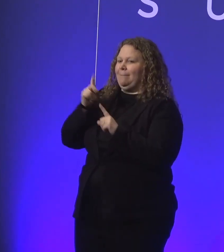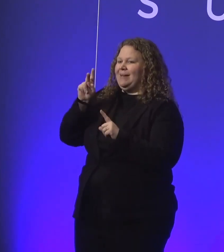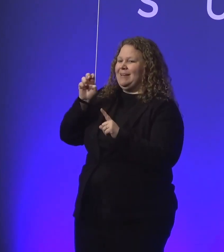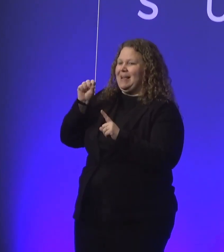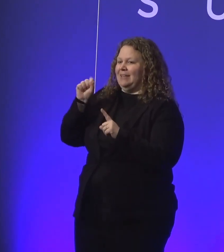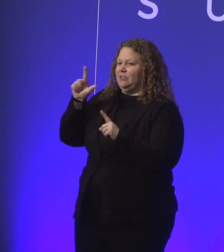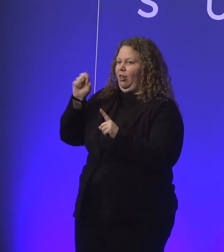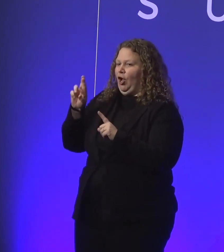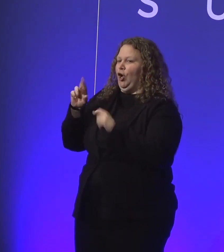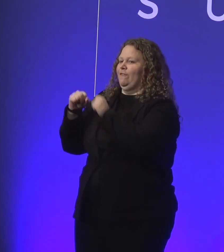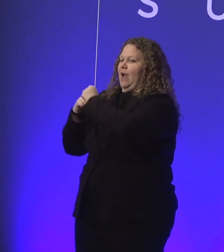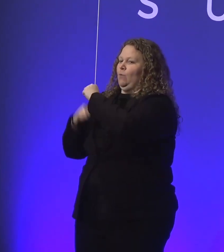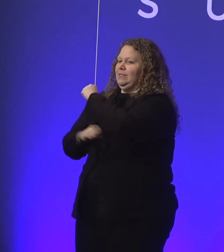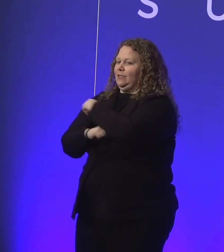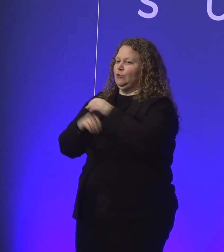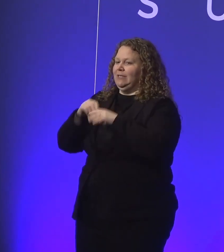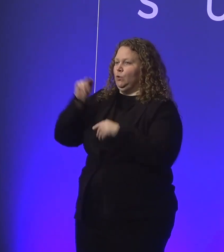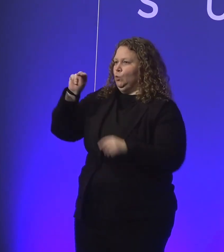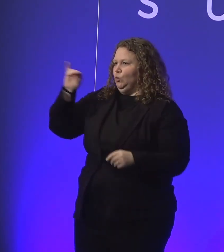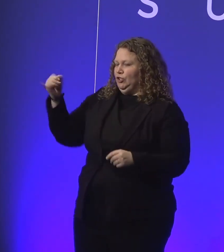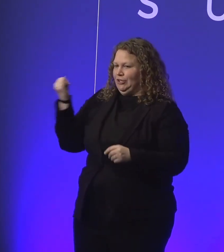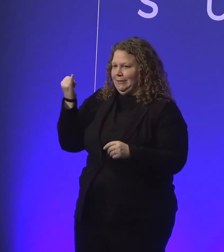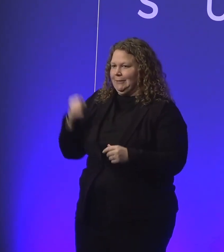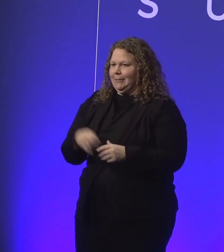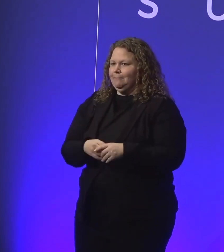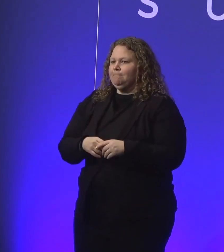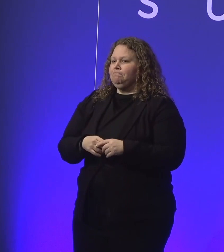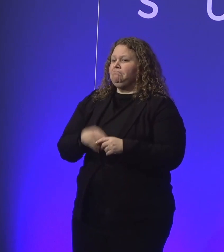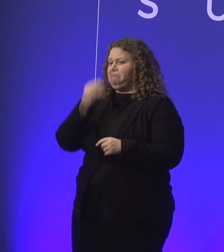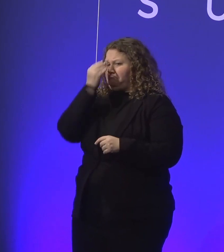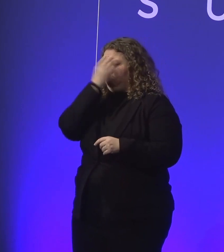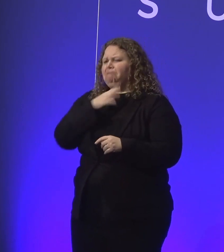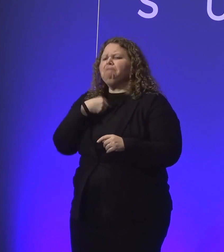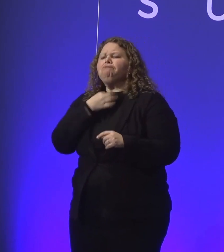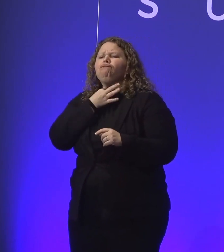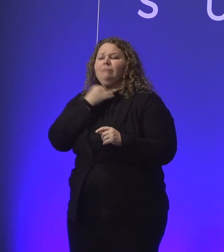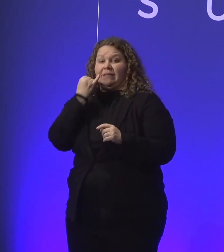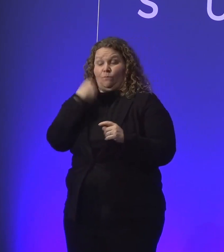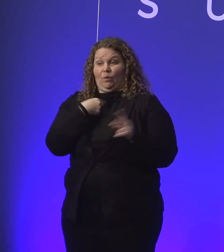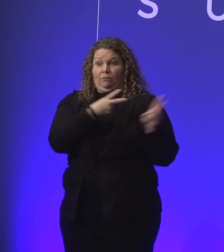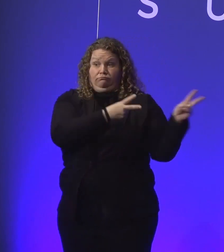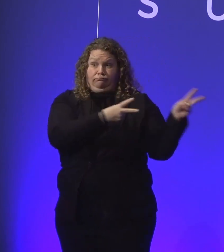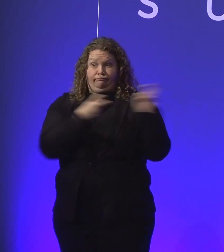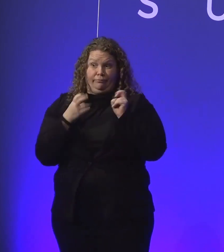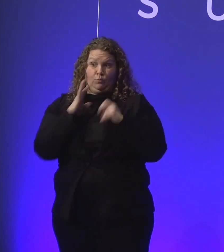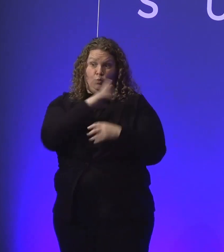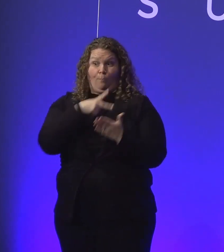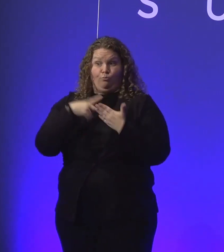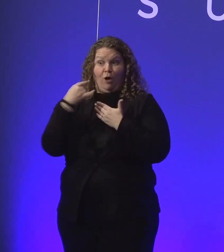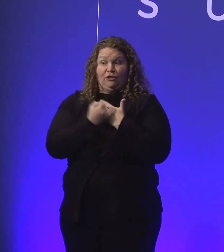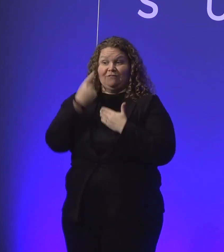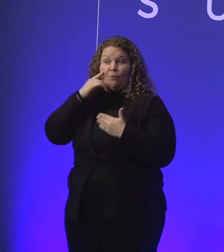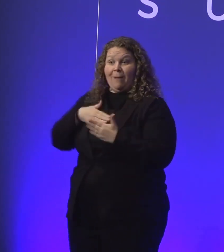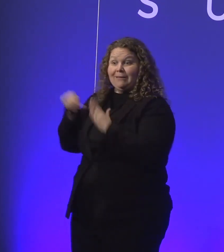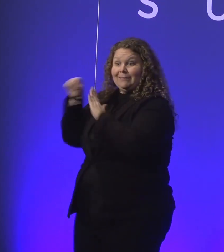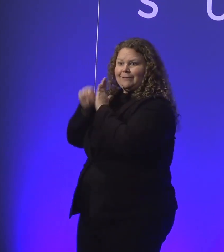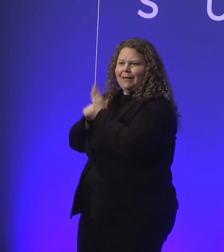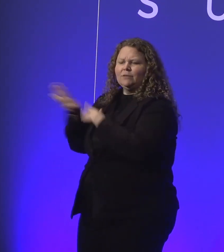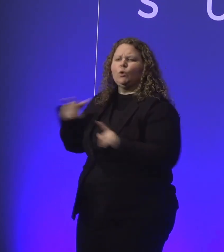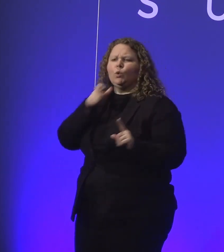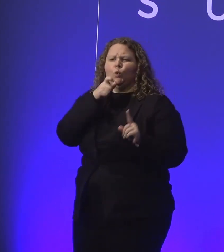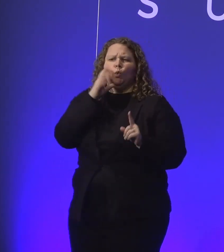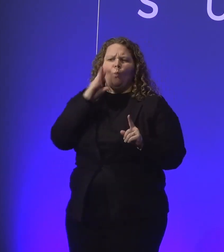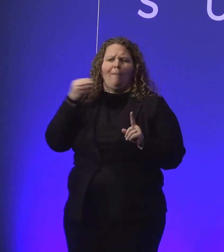say, replicate this project in a state, I have two questions on it. Who's paying for this? And then is the